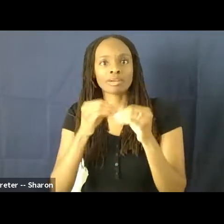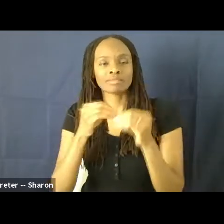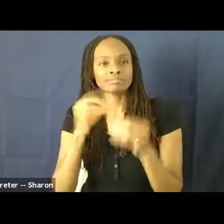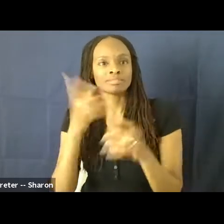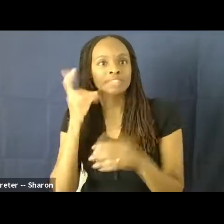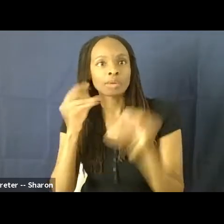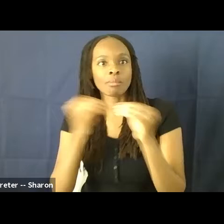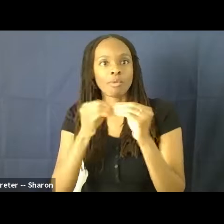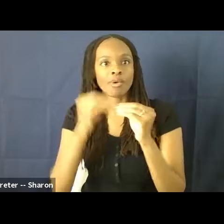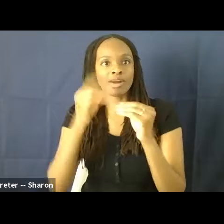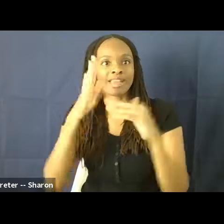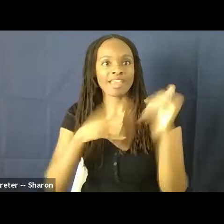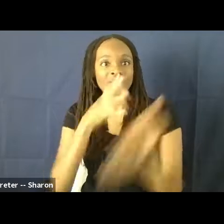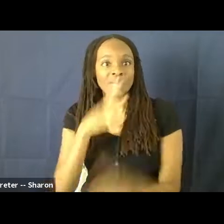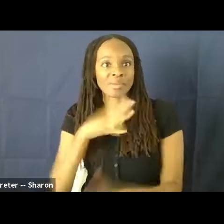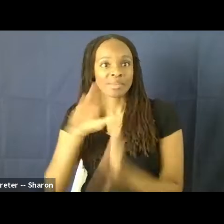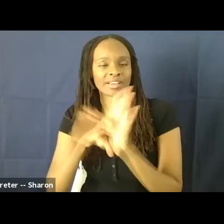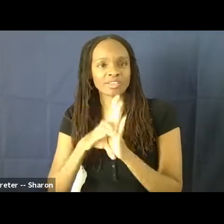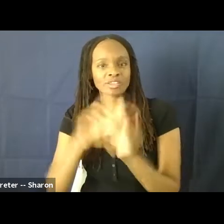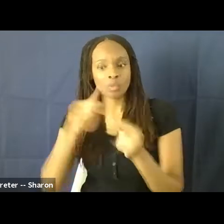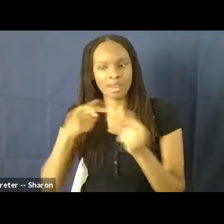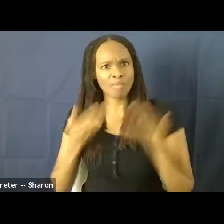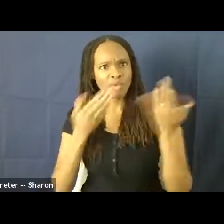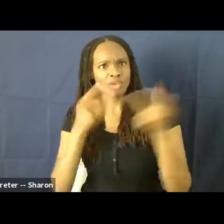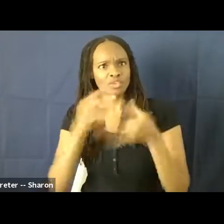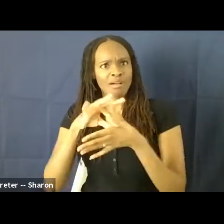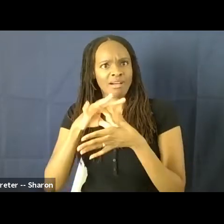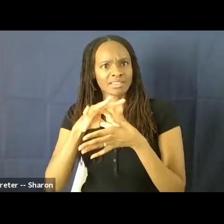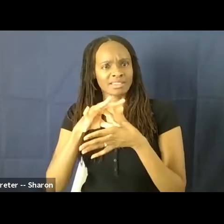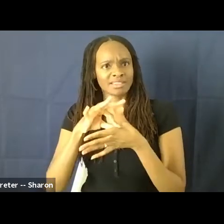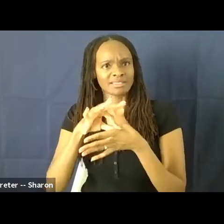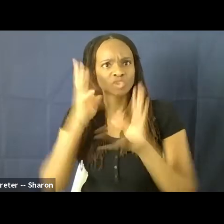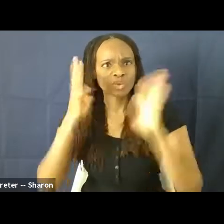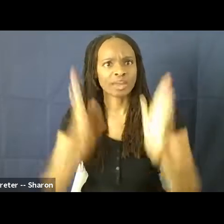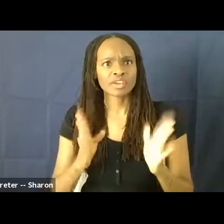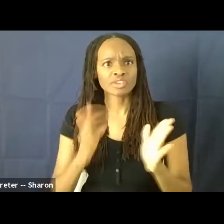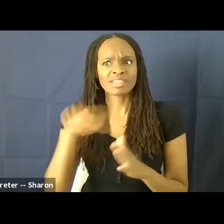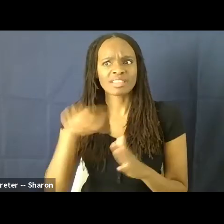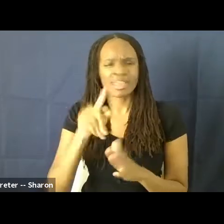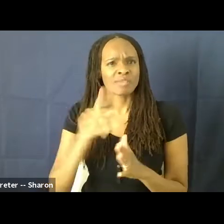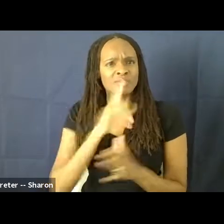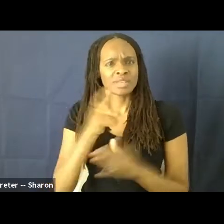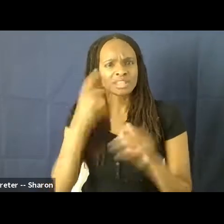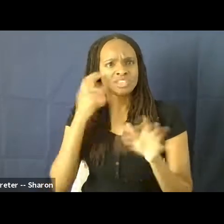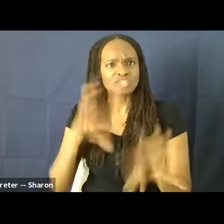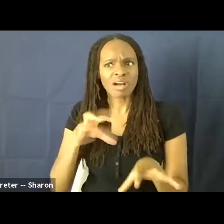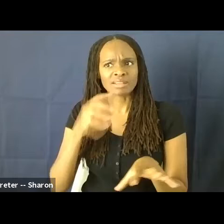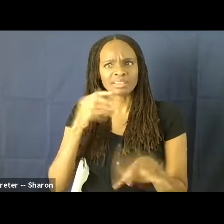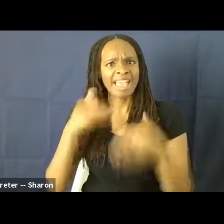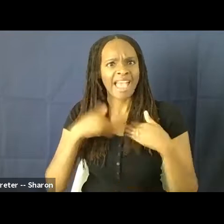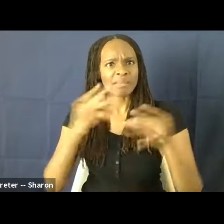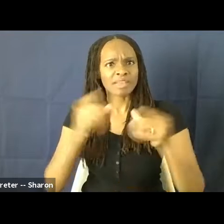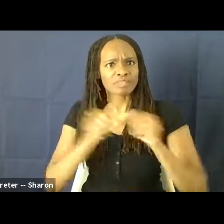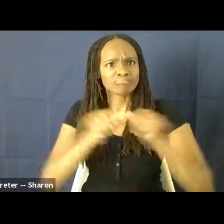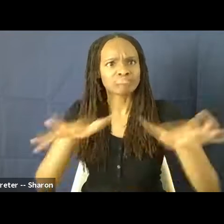they were shocked. They didn't realize they were putting out such a strong message that white men are far more important than everyone